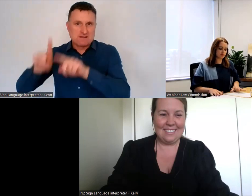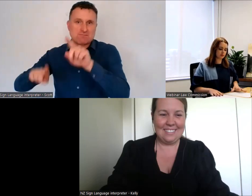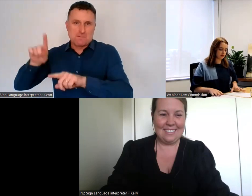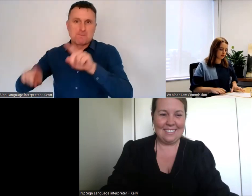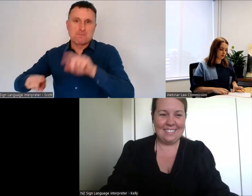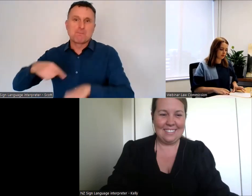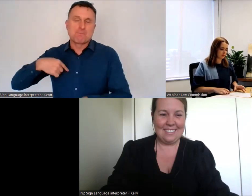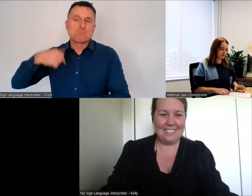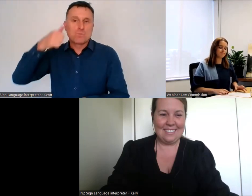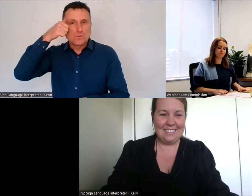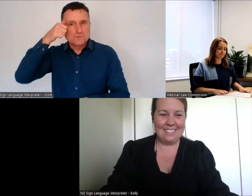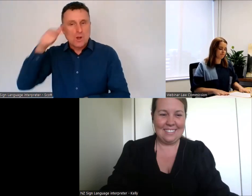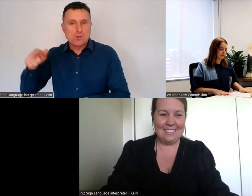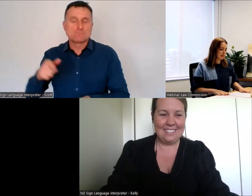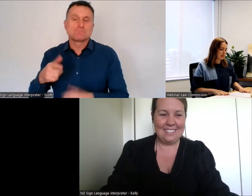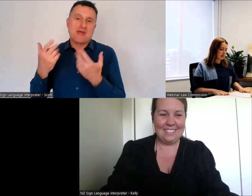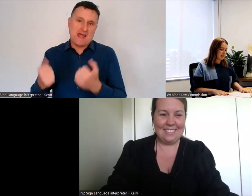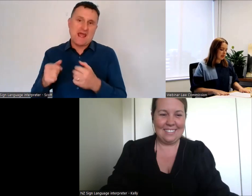have decisions to make.